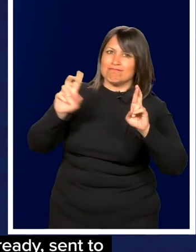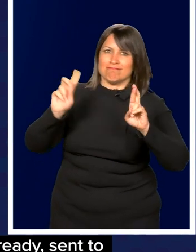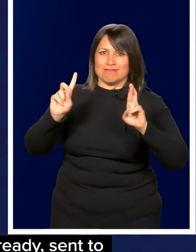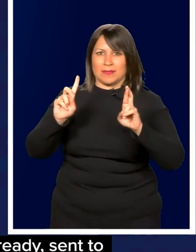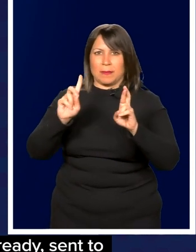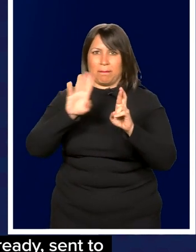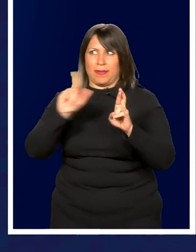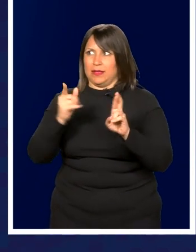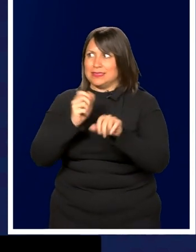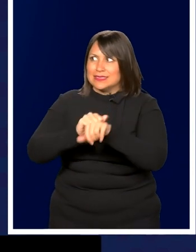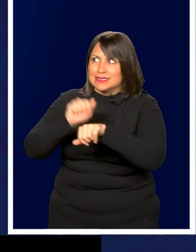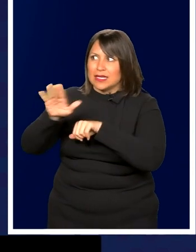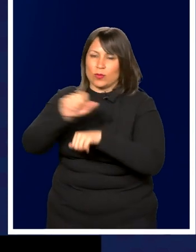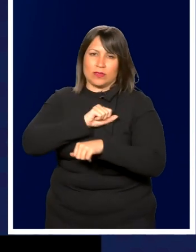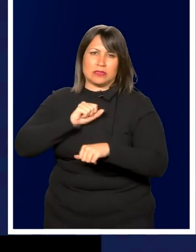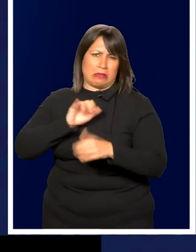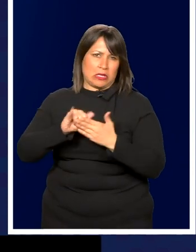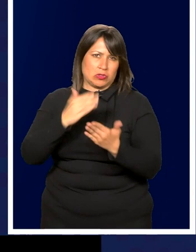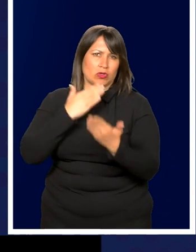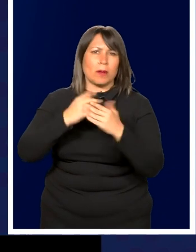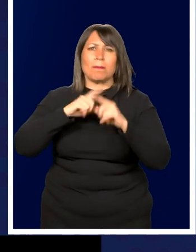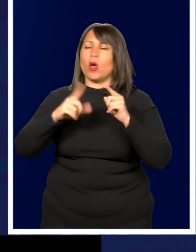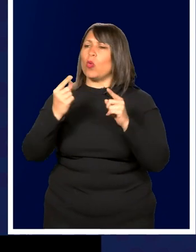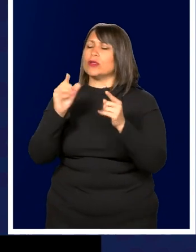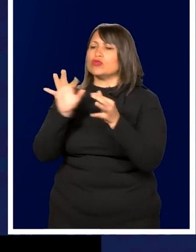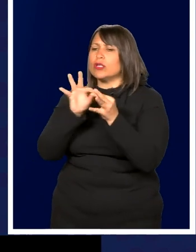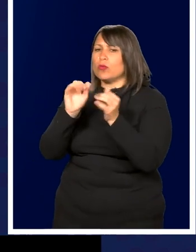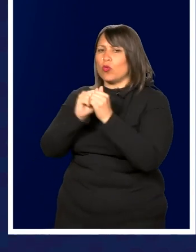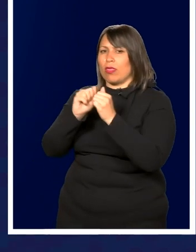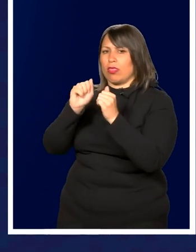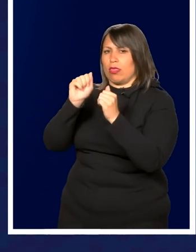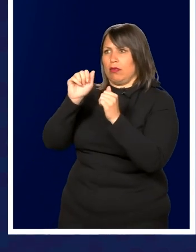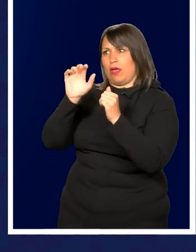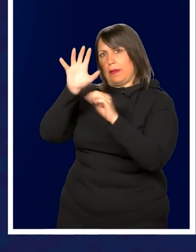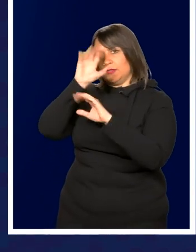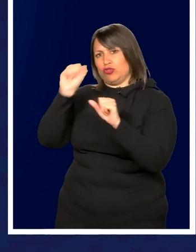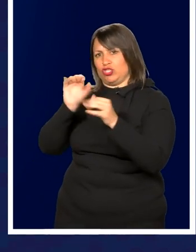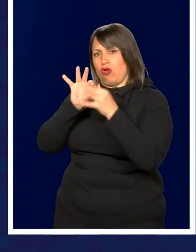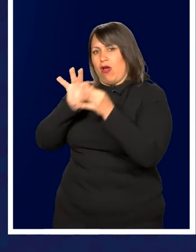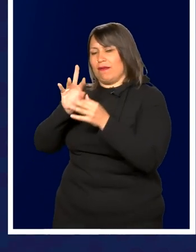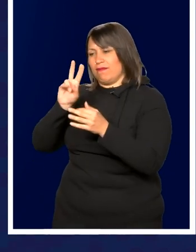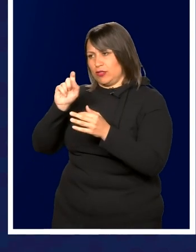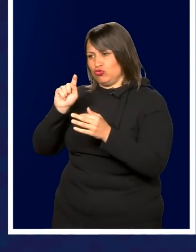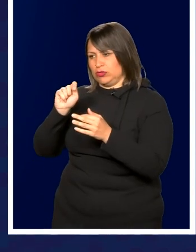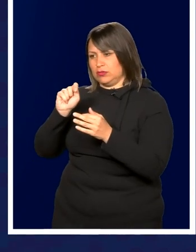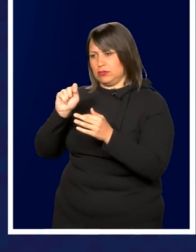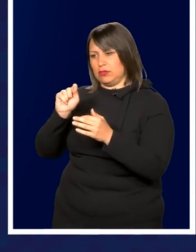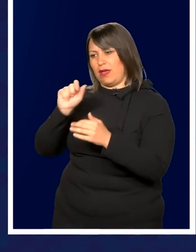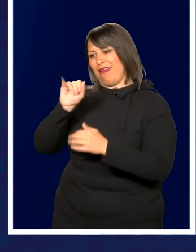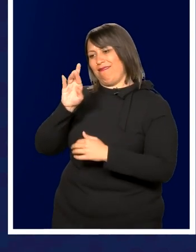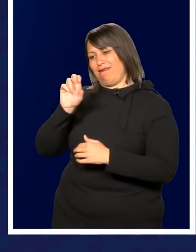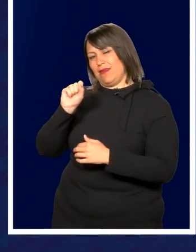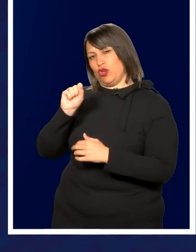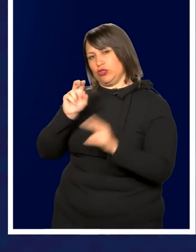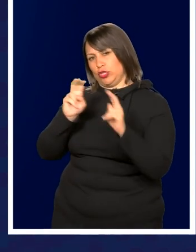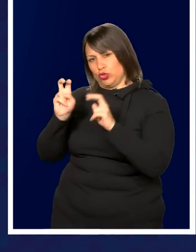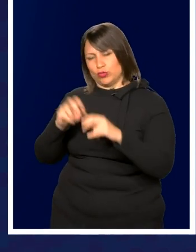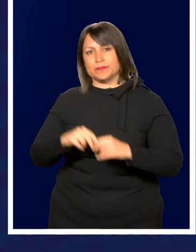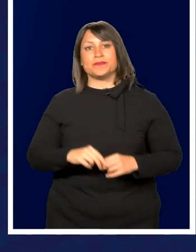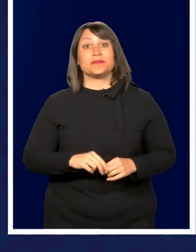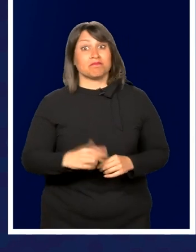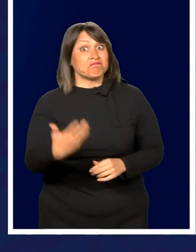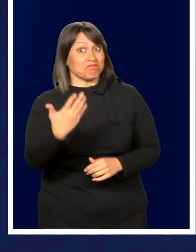already sent to the Senate, which is pretty good. But what is the relationship with you and the administration on veteran affairs issues? It's actually very good.